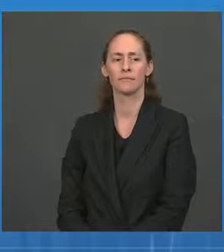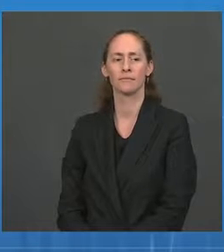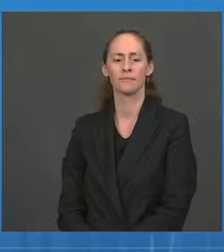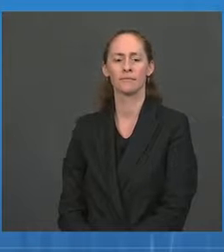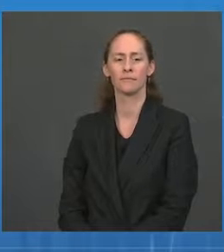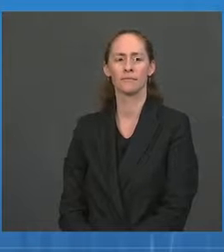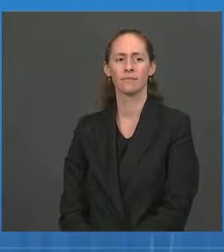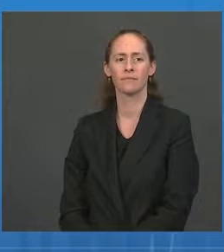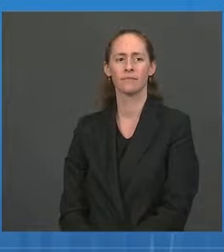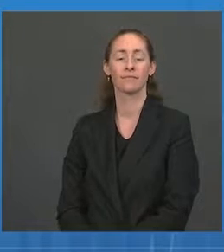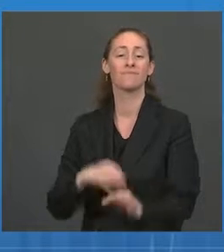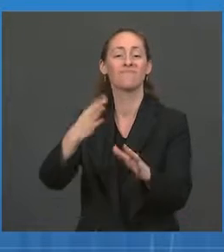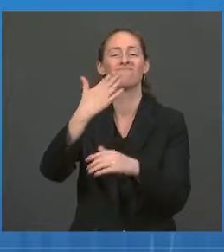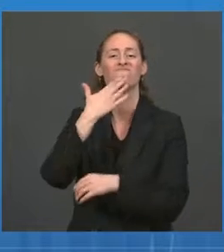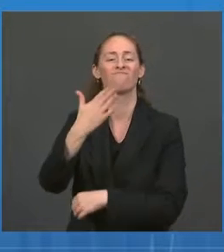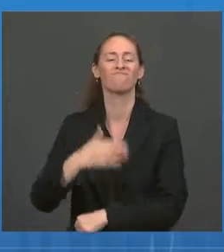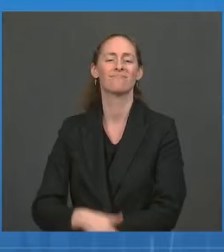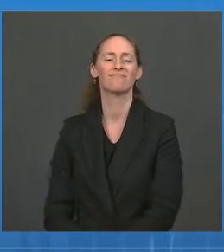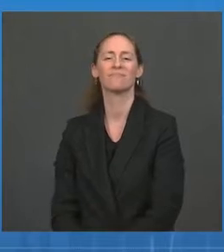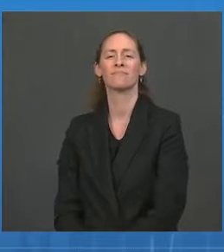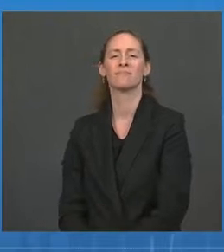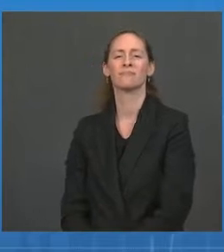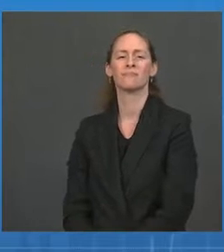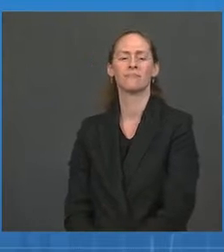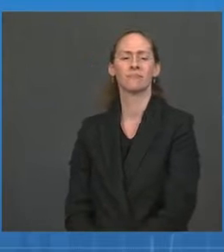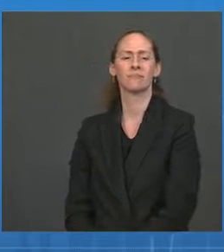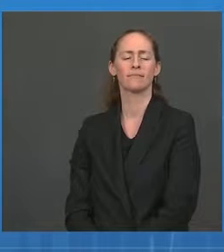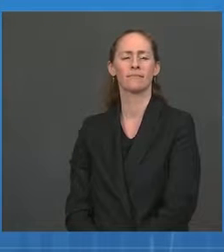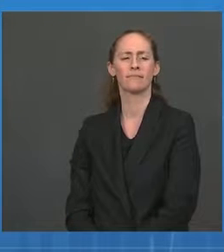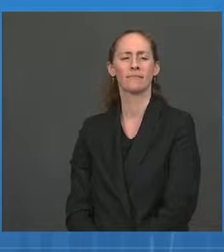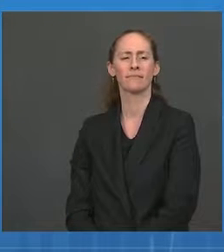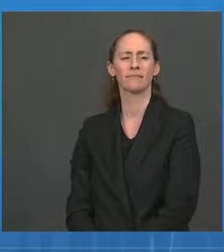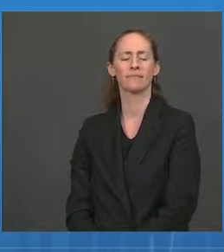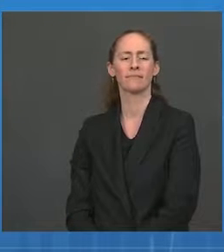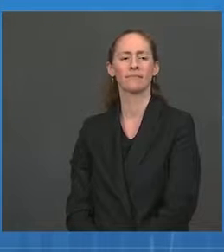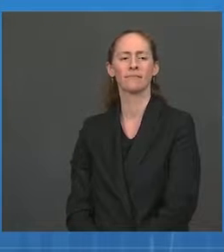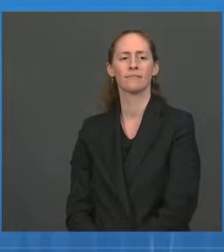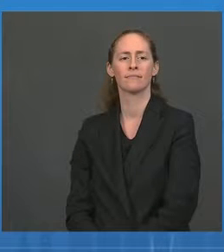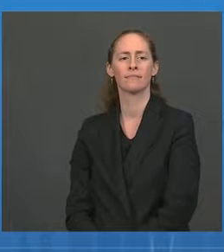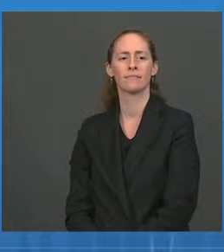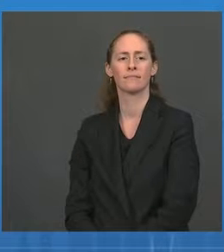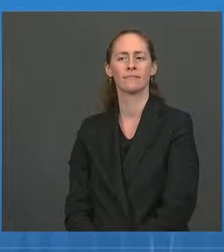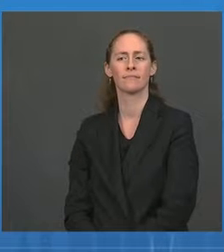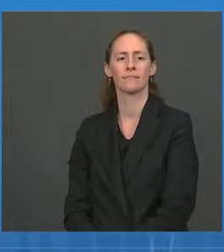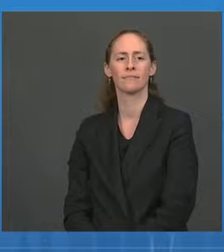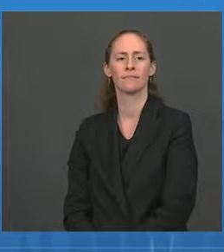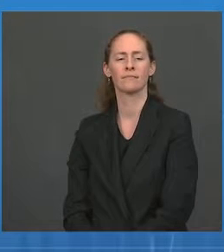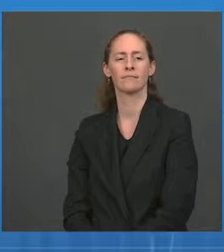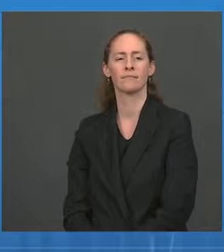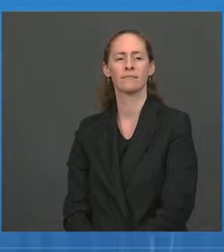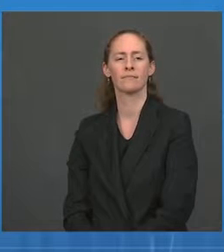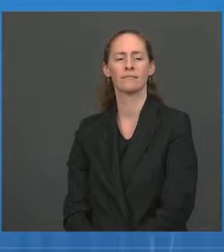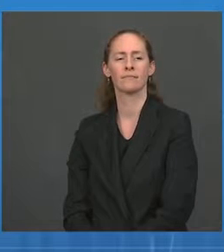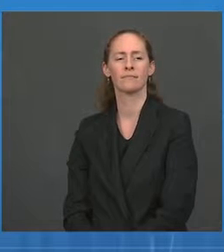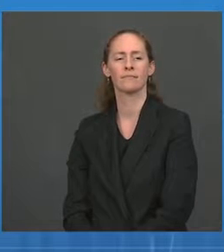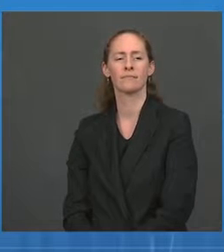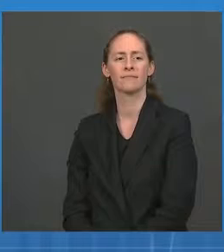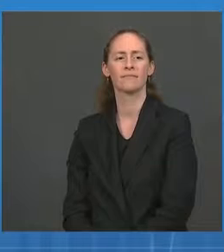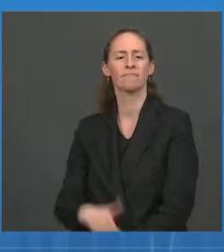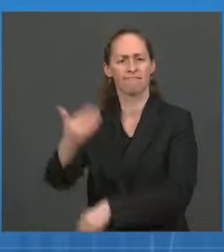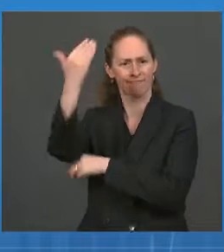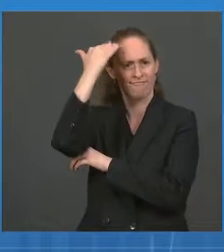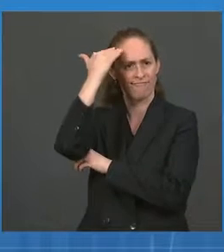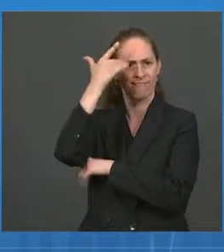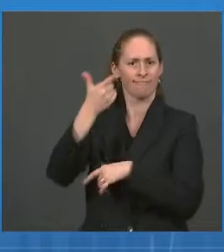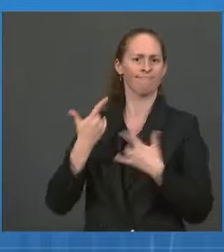Thanks for doing this. With the looming potential approval of these booster, of the booster, the Pfizer booster, could you, Jeff,